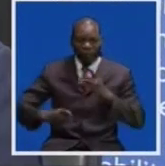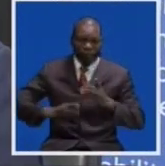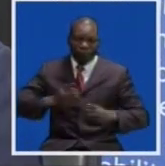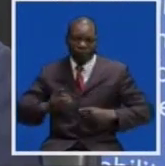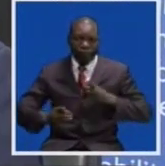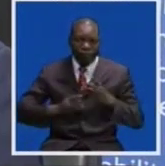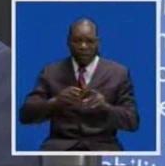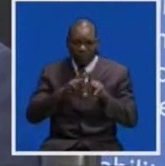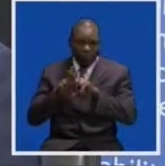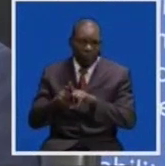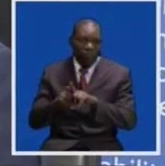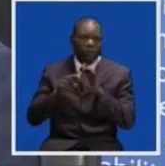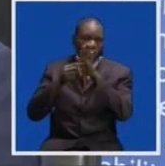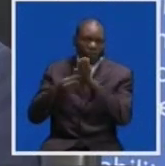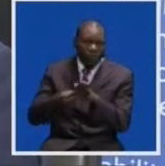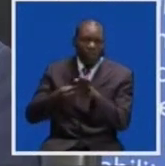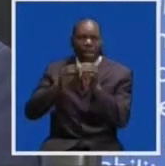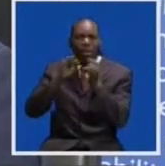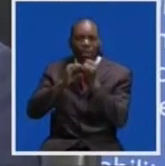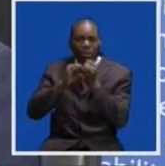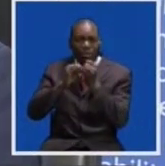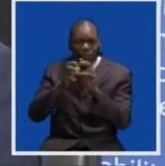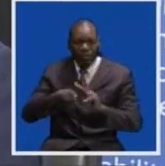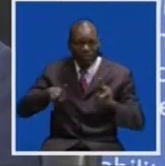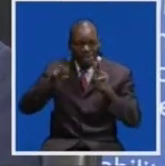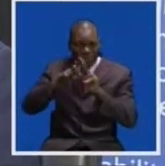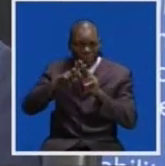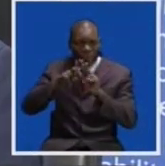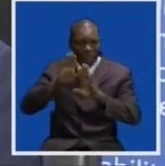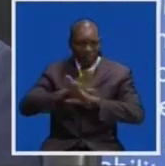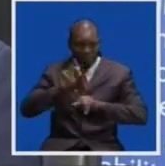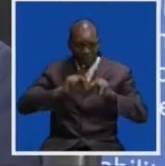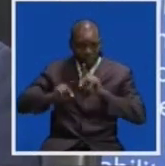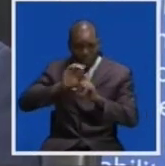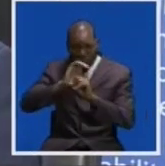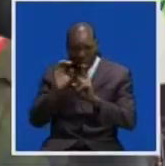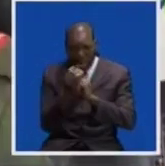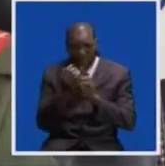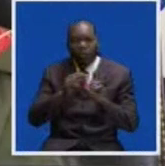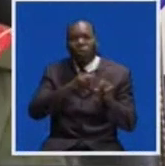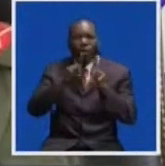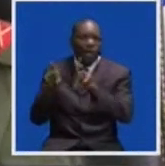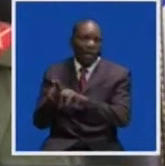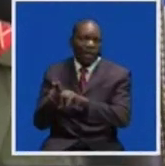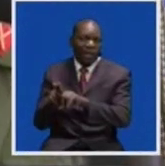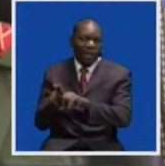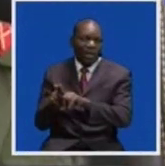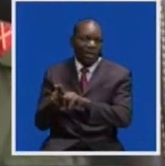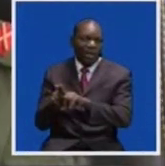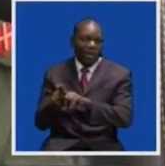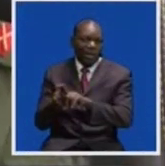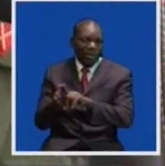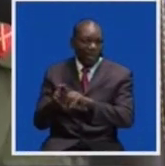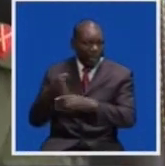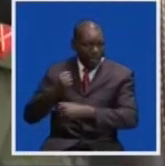depicting the social and cultural values of the Zambian people. Lieutenant General Skazwe, we